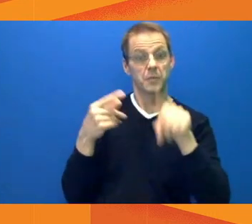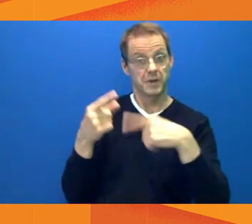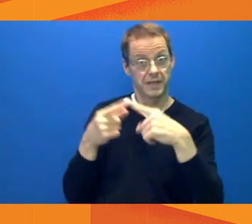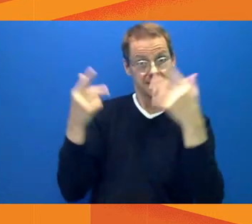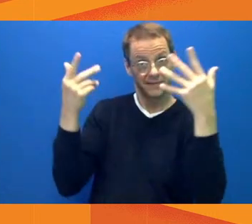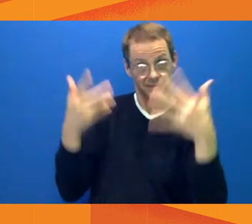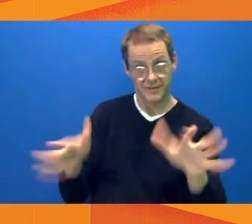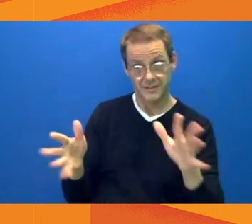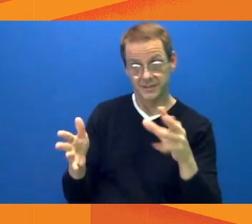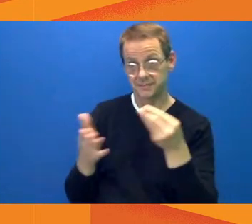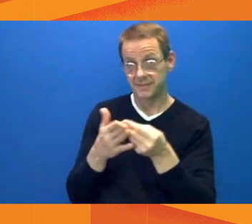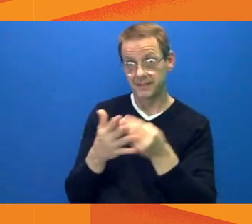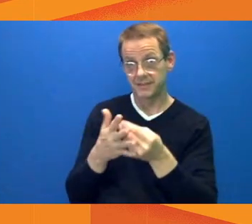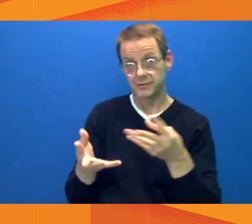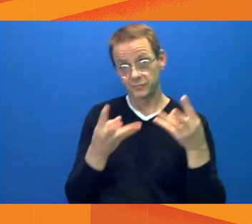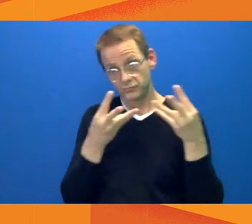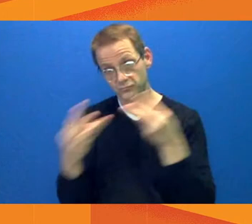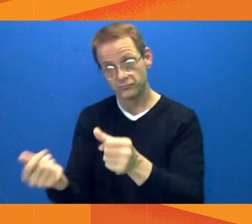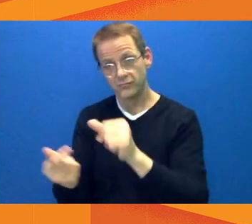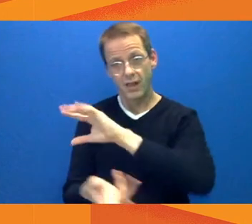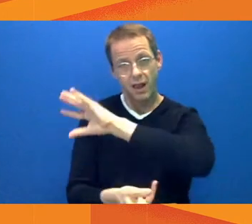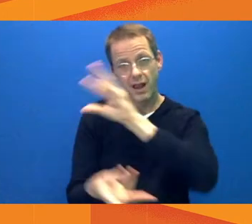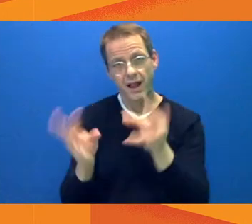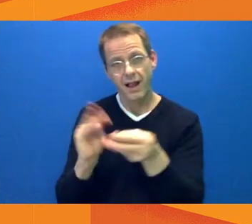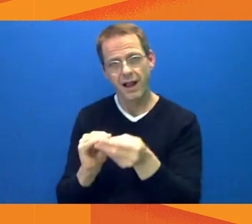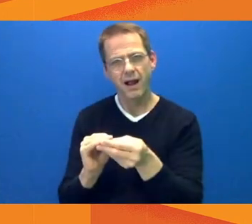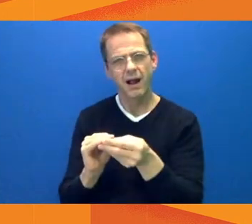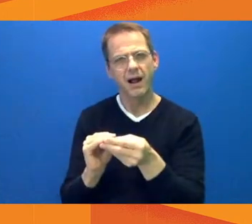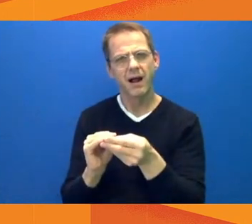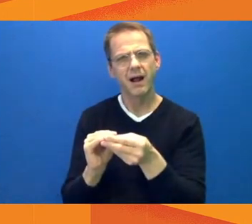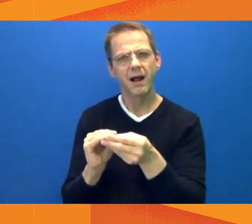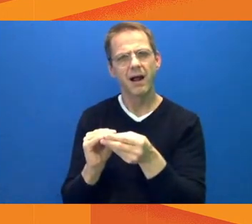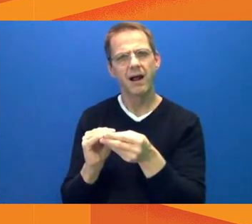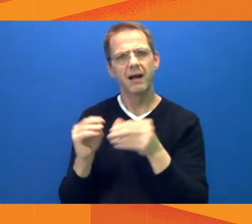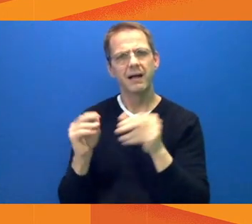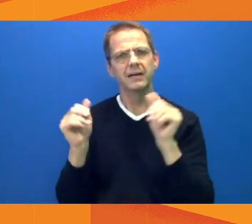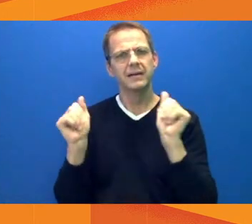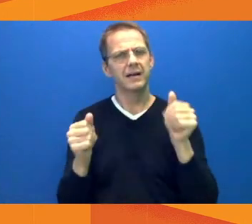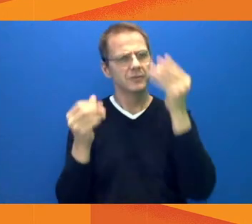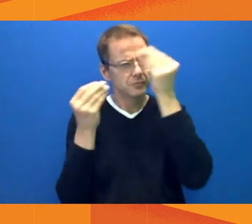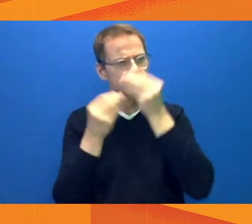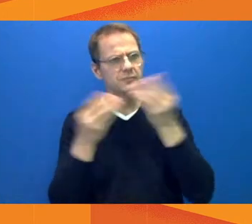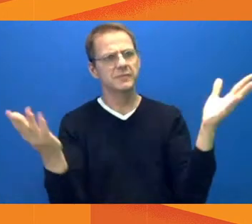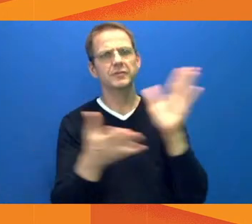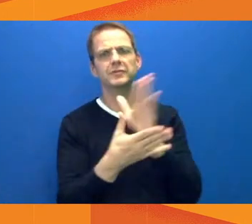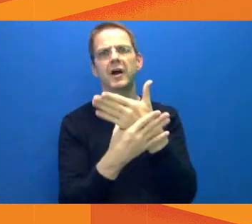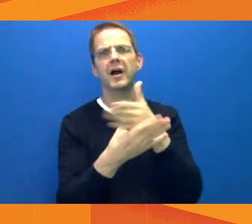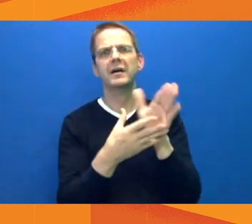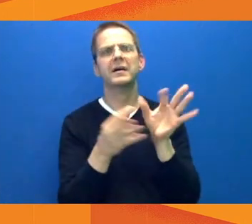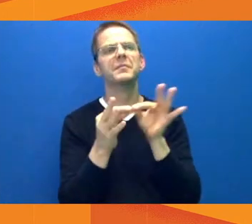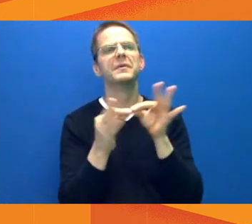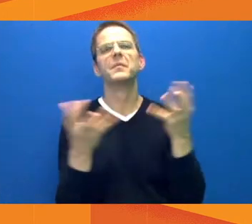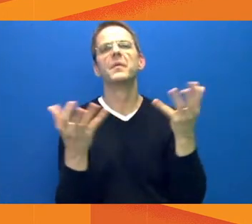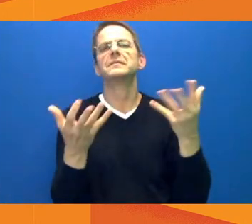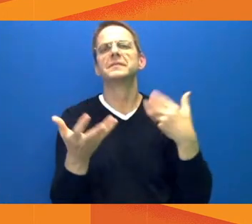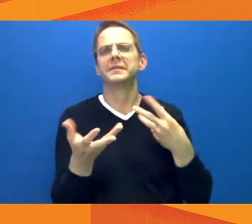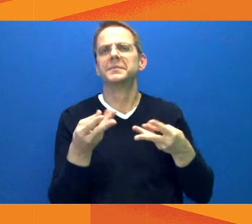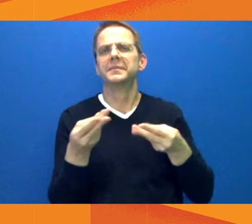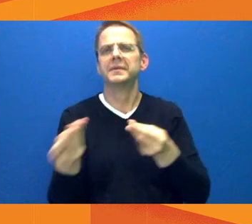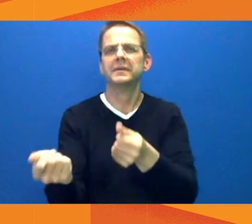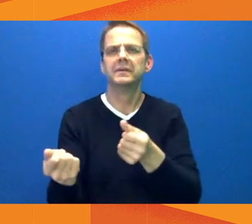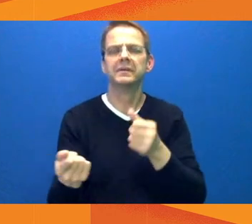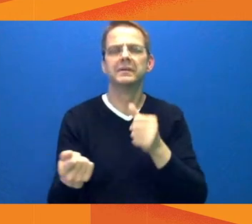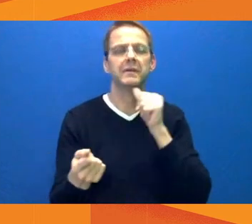certainly tally it all up. But it was built into the budgets. There's no surprises here from my perspective. I don't know. Andre,